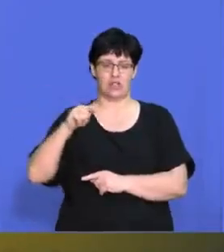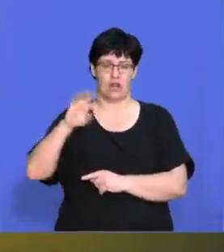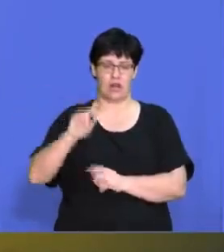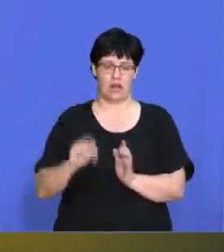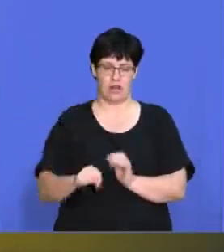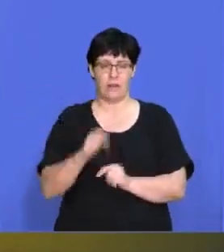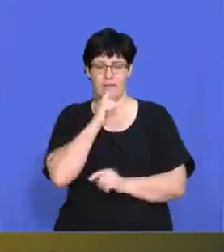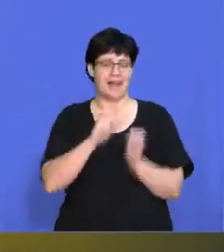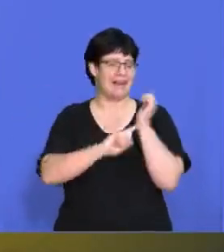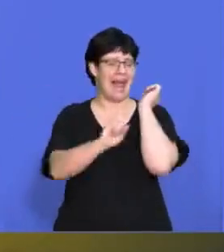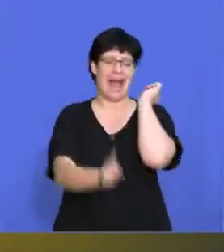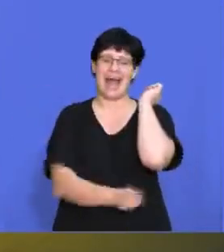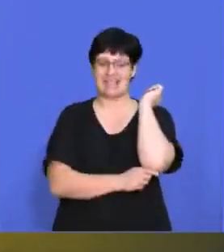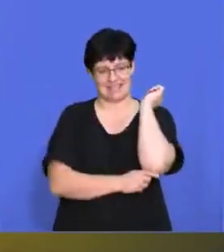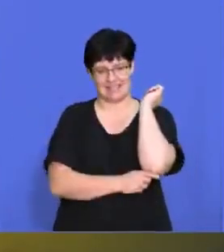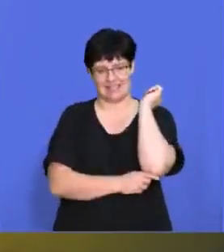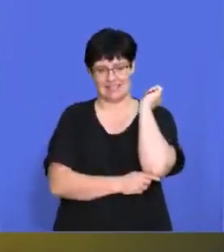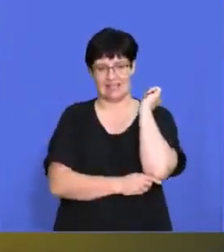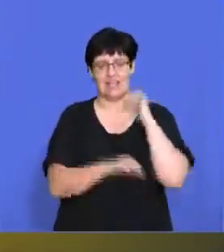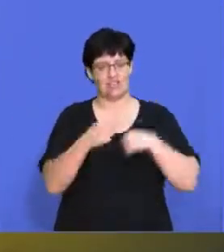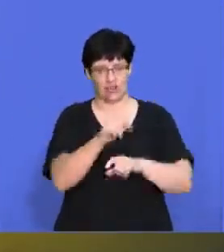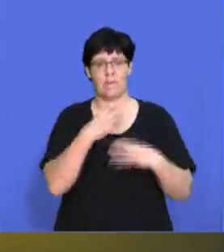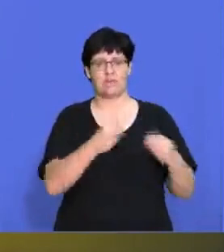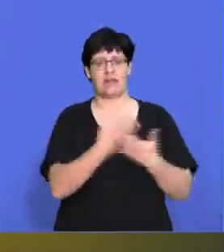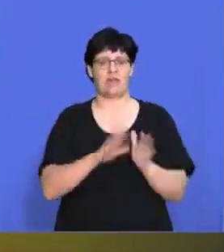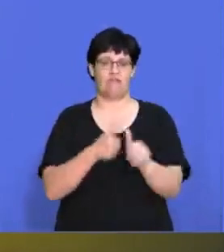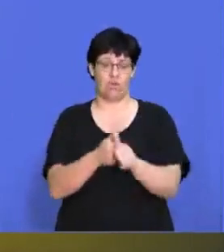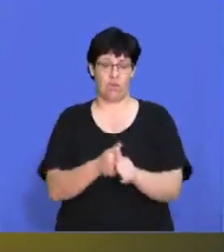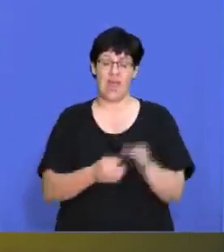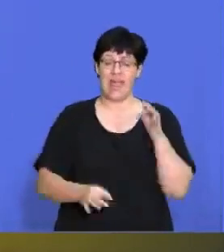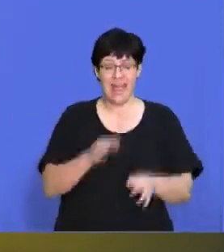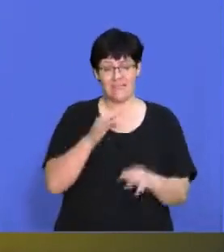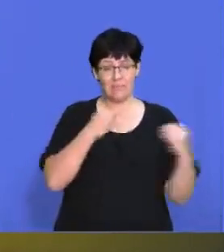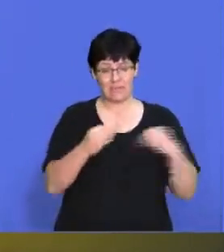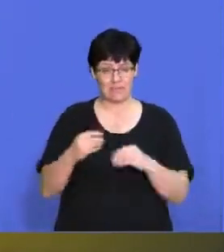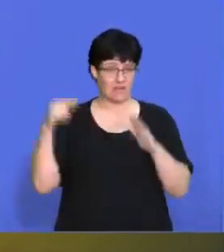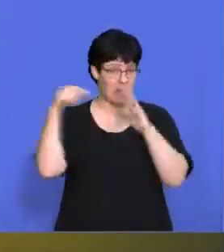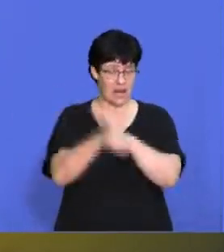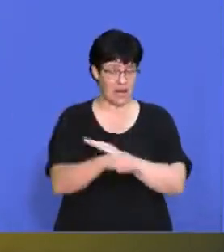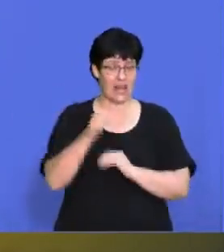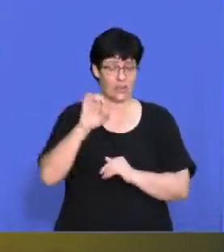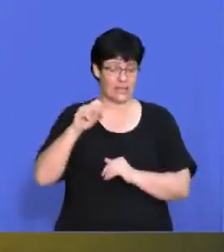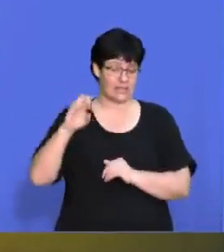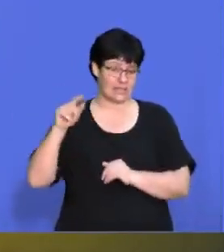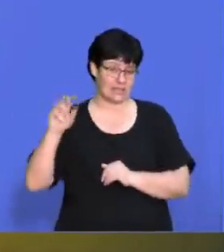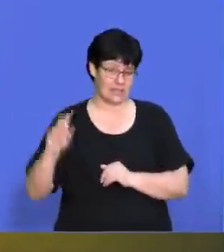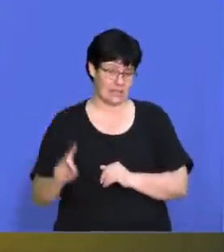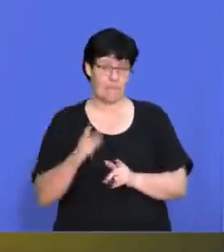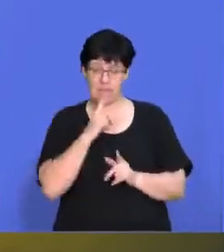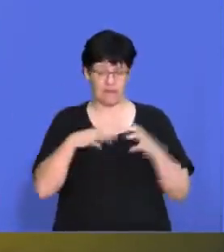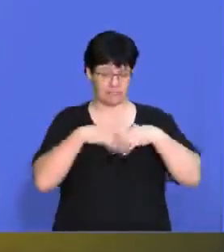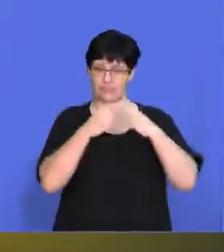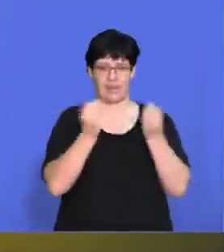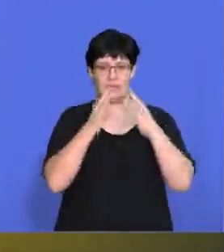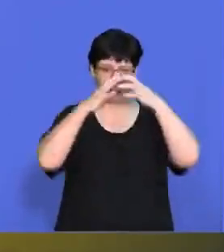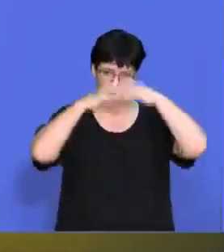the last strategy that a business can follow. Once a business is liquidated, it can no longer exist. All